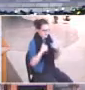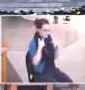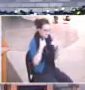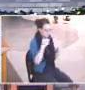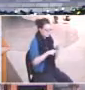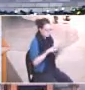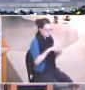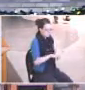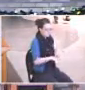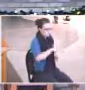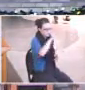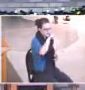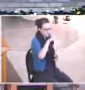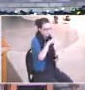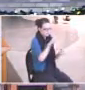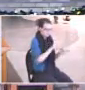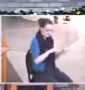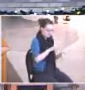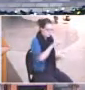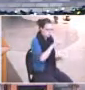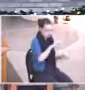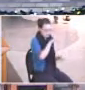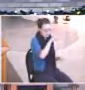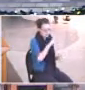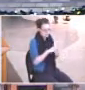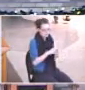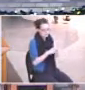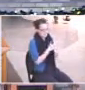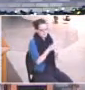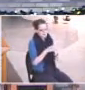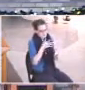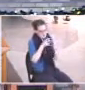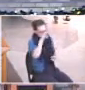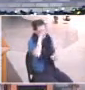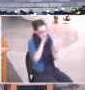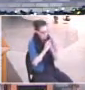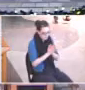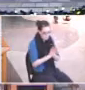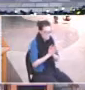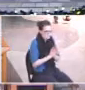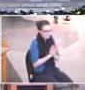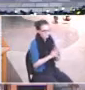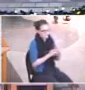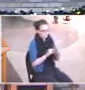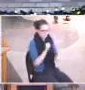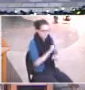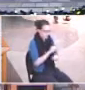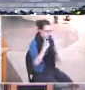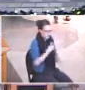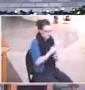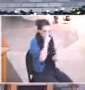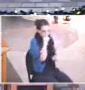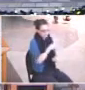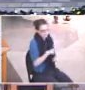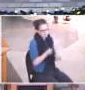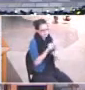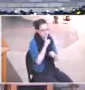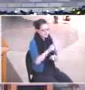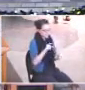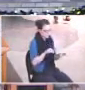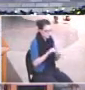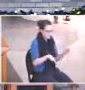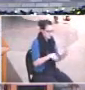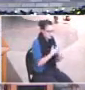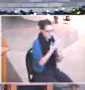people have to grow up in a spiritual sense, and parents pray and pray and work hard and make sure that they're doing